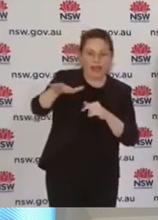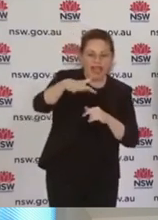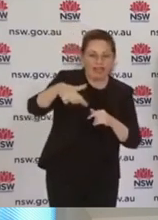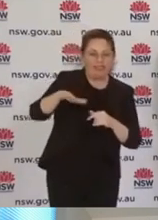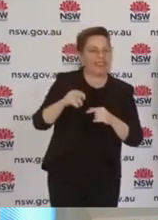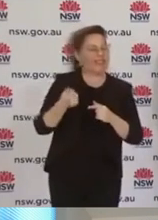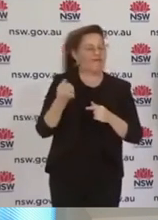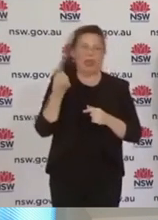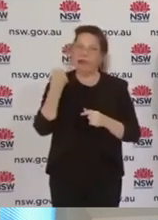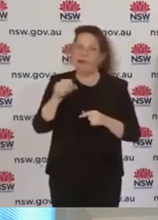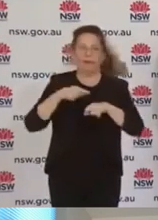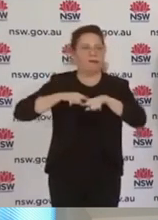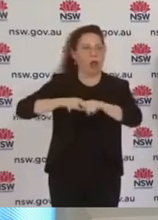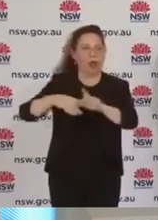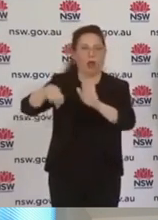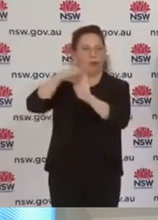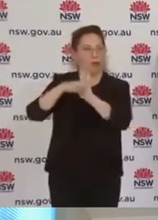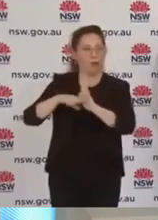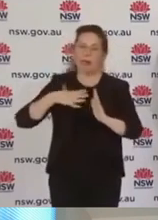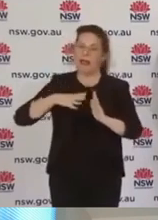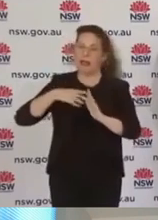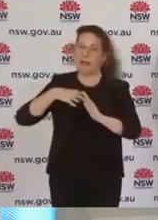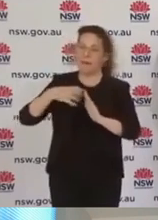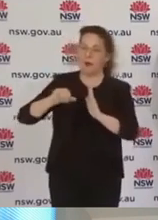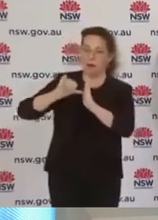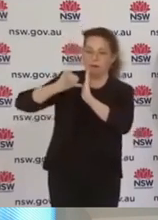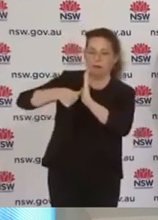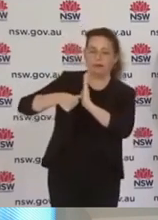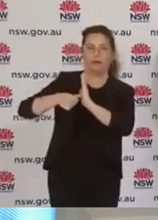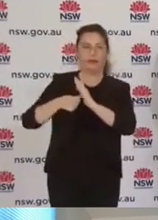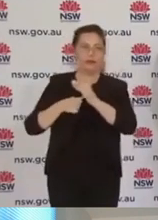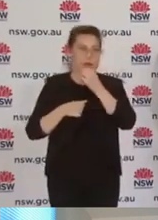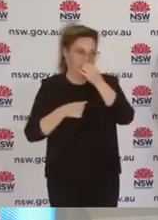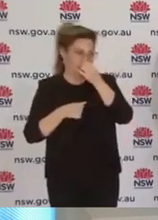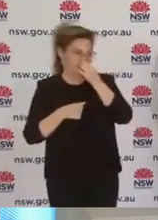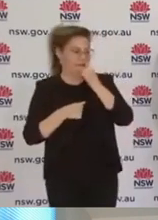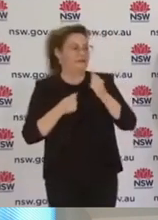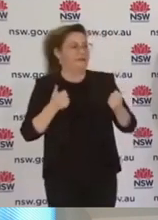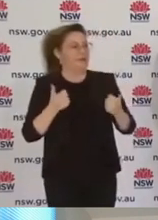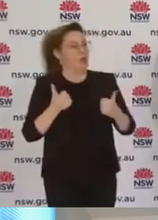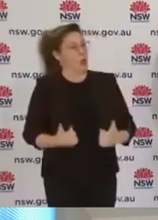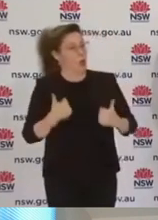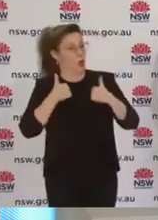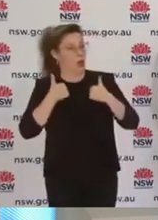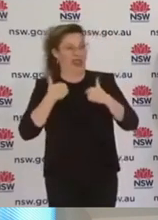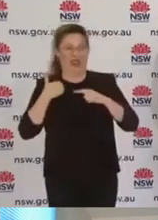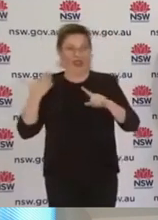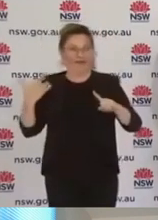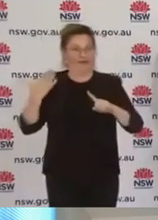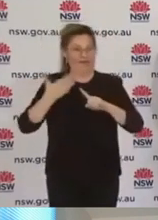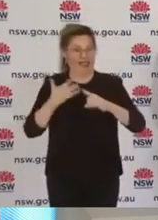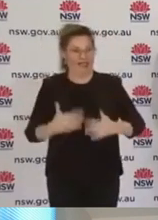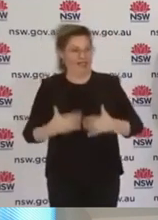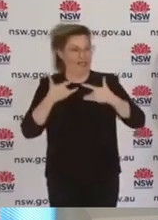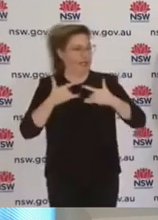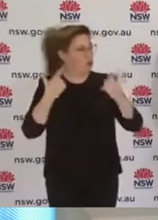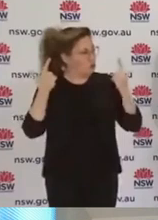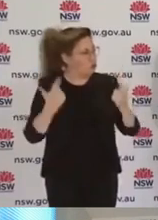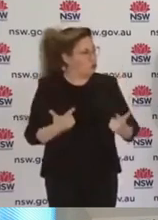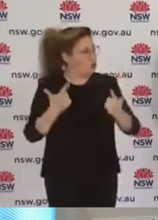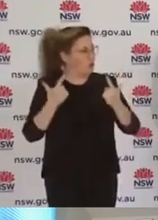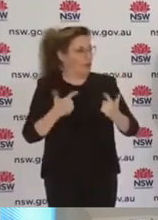particularly in Greater Sydney, was way too high from our perspective in terms of what we were trying to achieve,